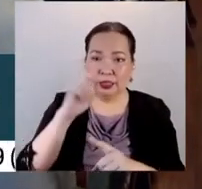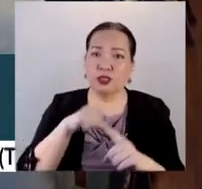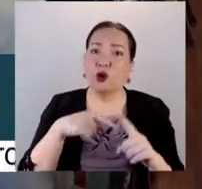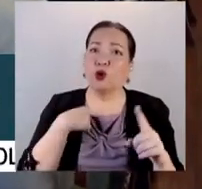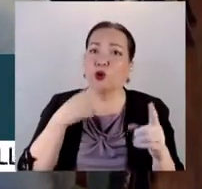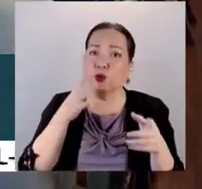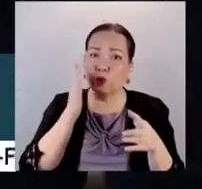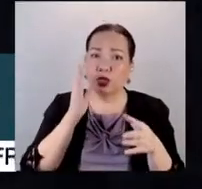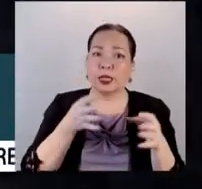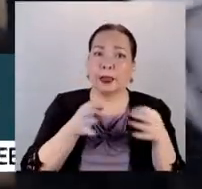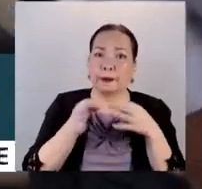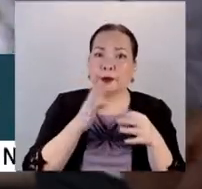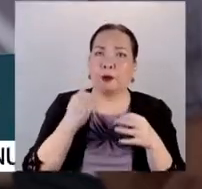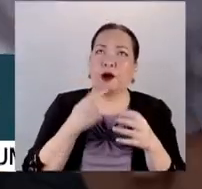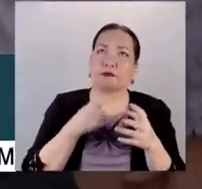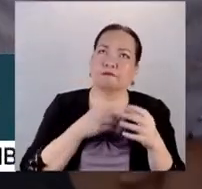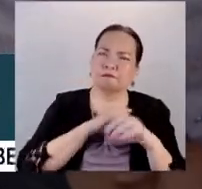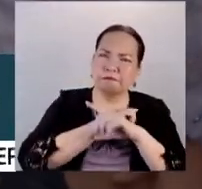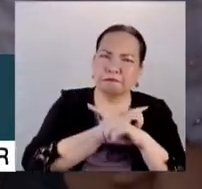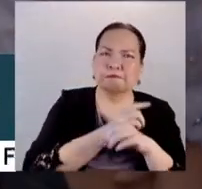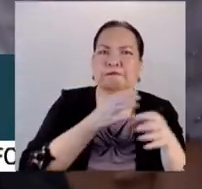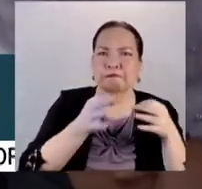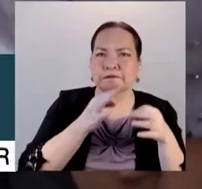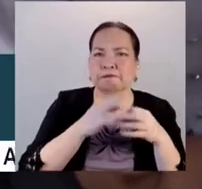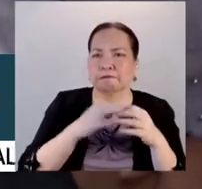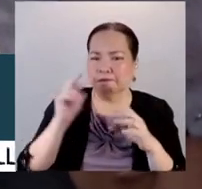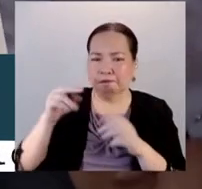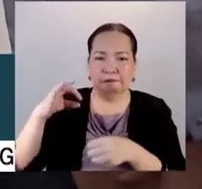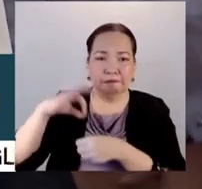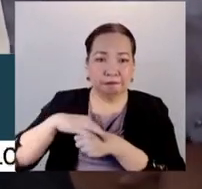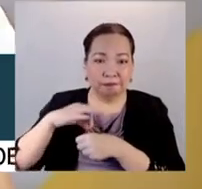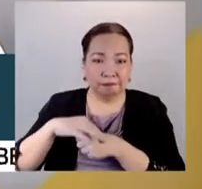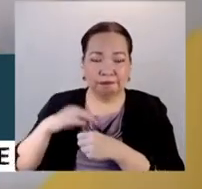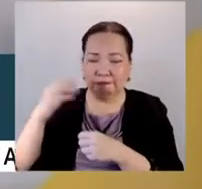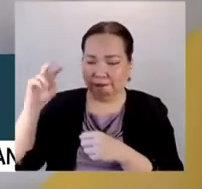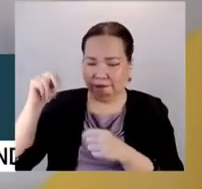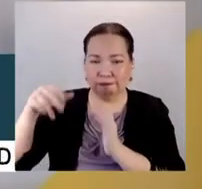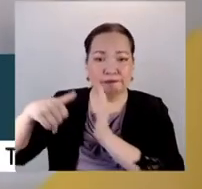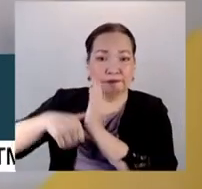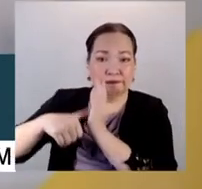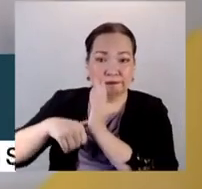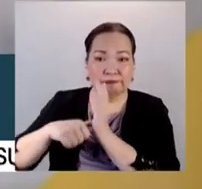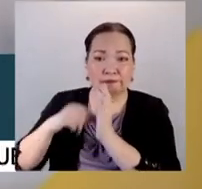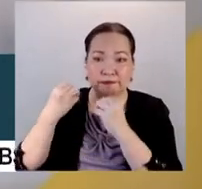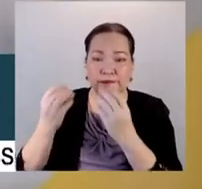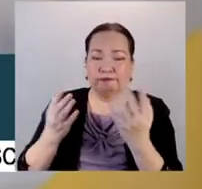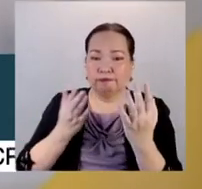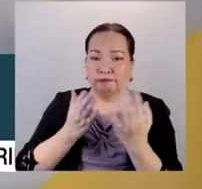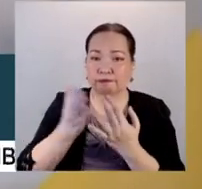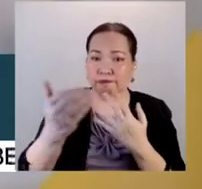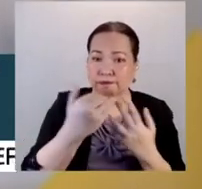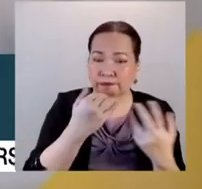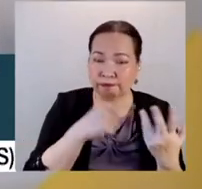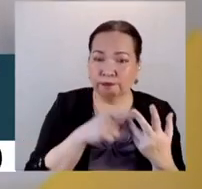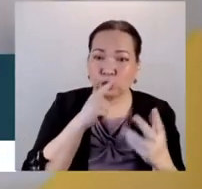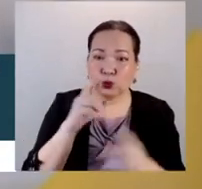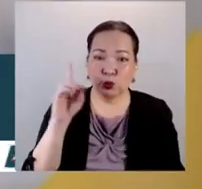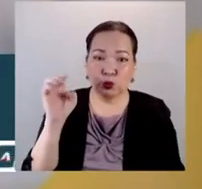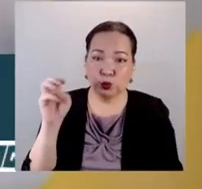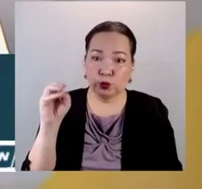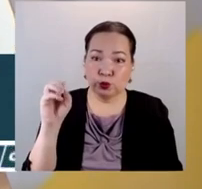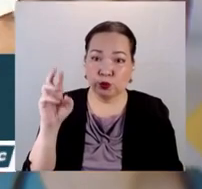is needed by the commissioner election, and needed to ensure transparency, accountability, ensuring that democracy will be alive through